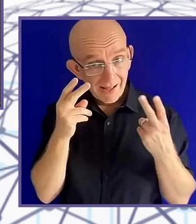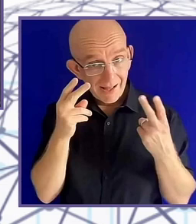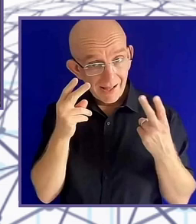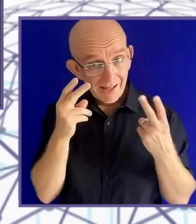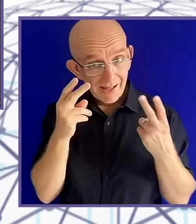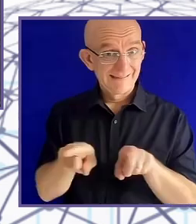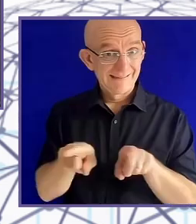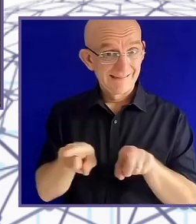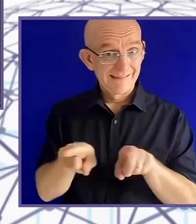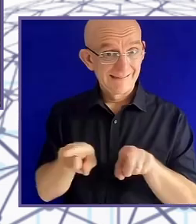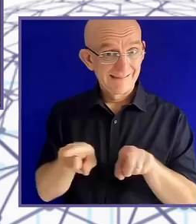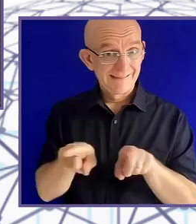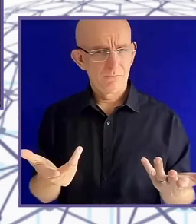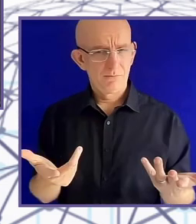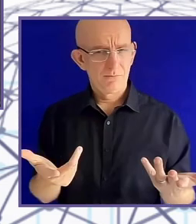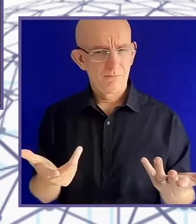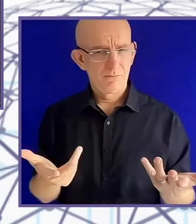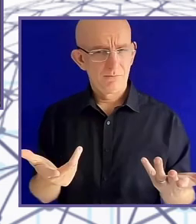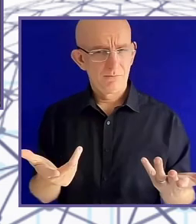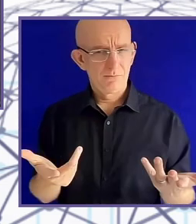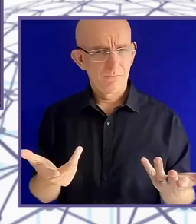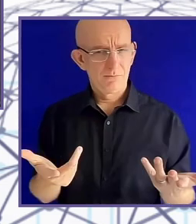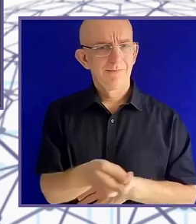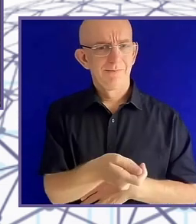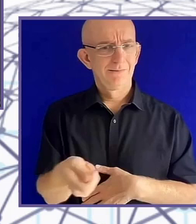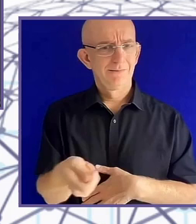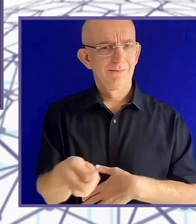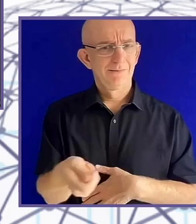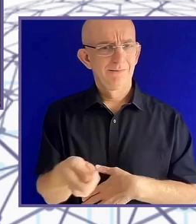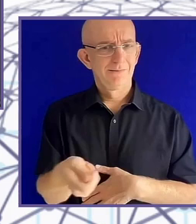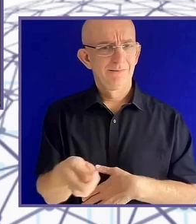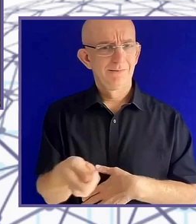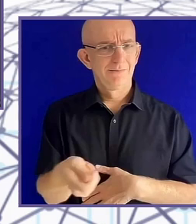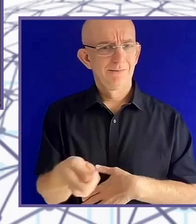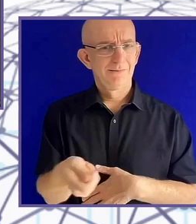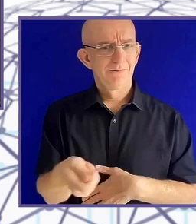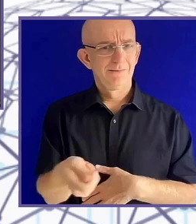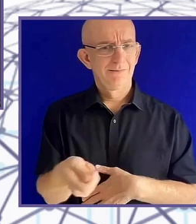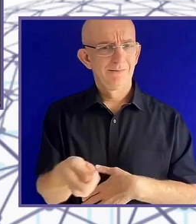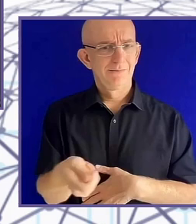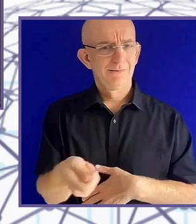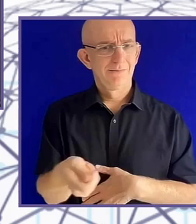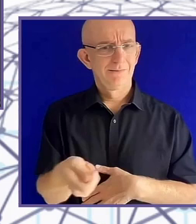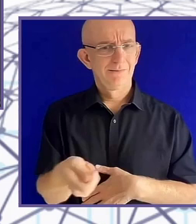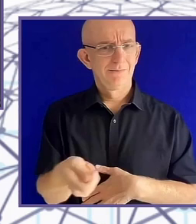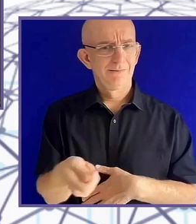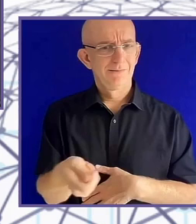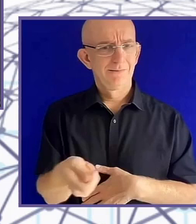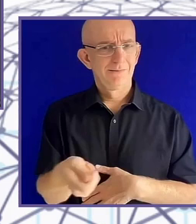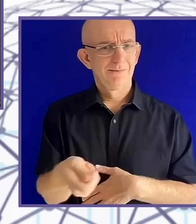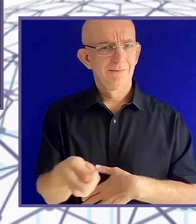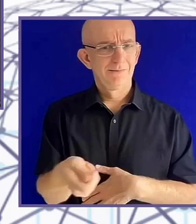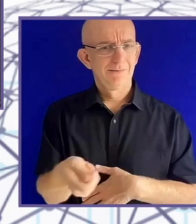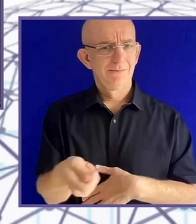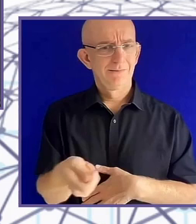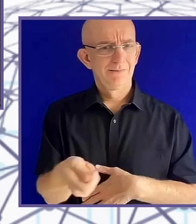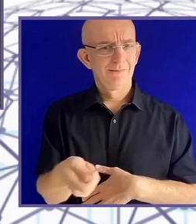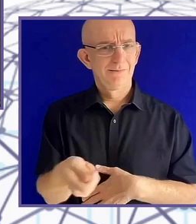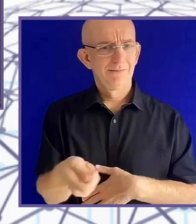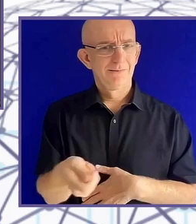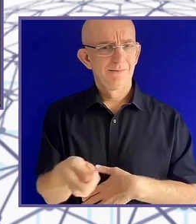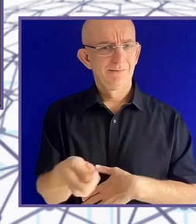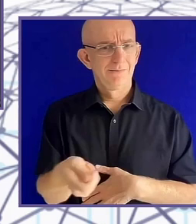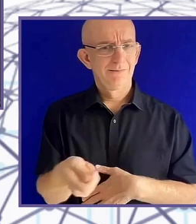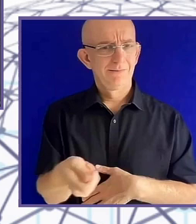but doing it worse. You had to charge the shoes. Sometimes they didn't detect right. They didn't